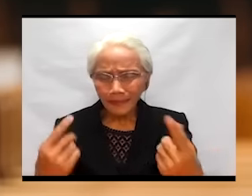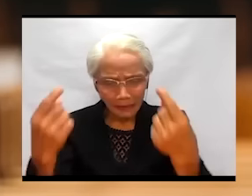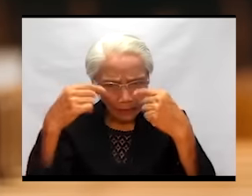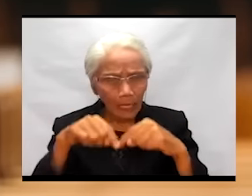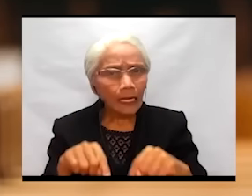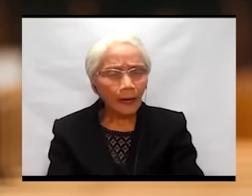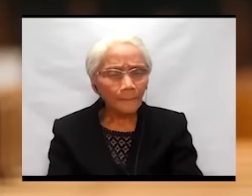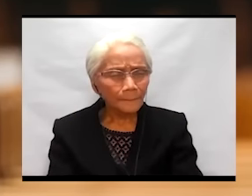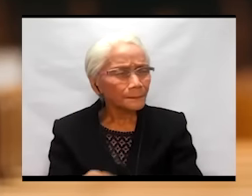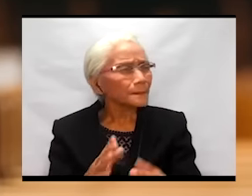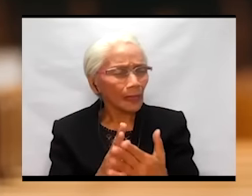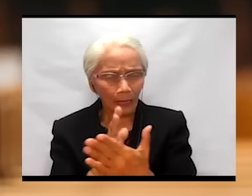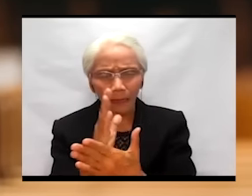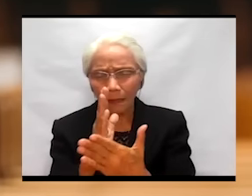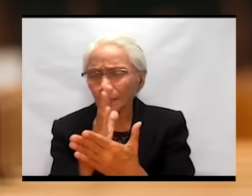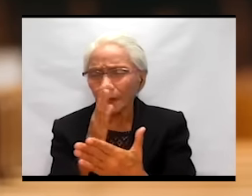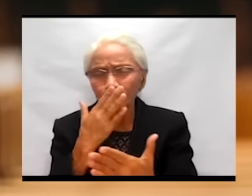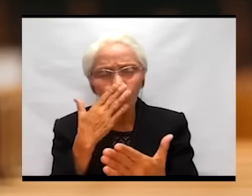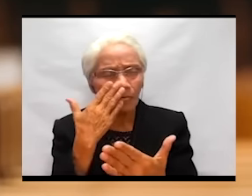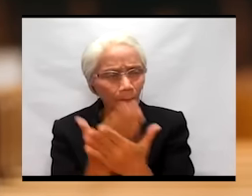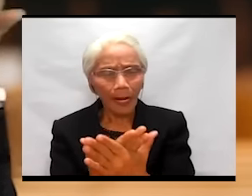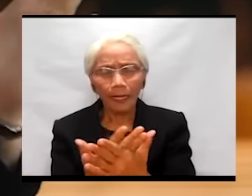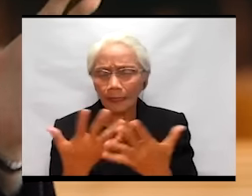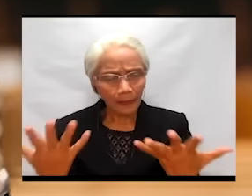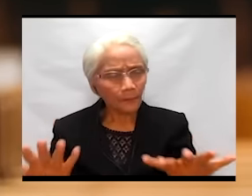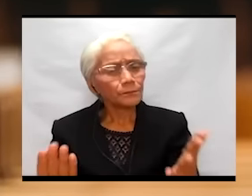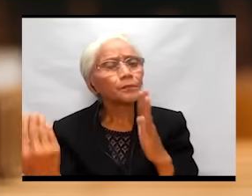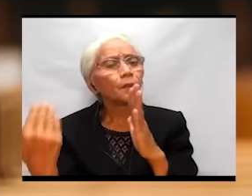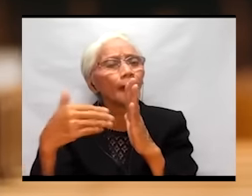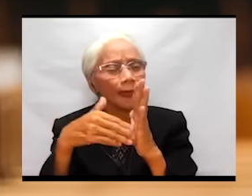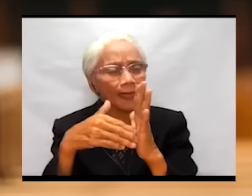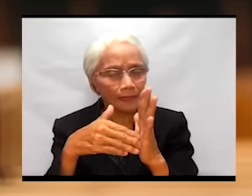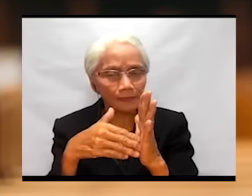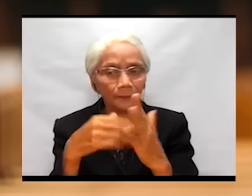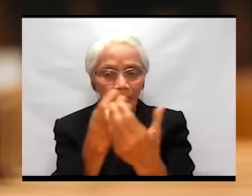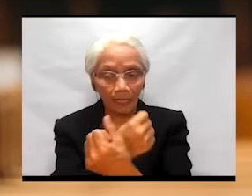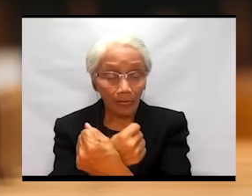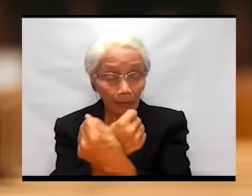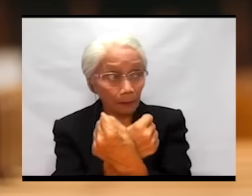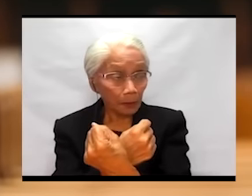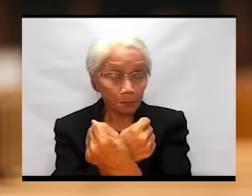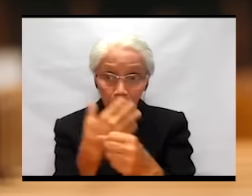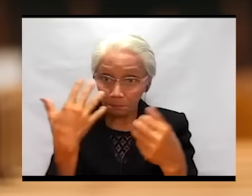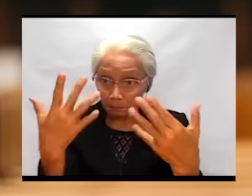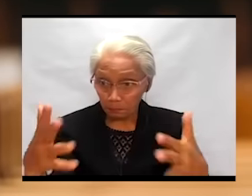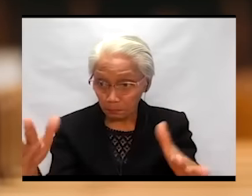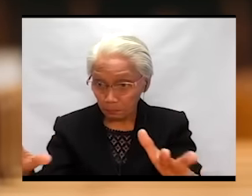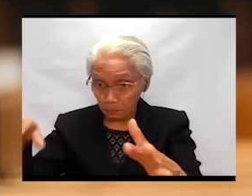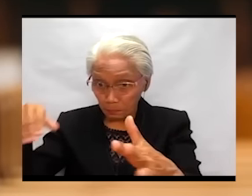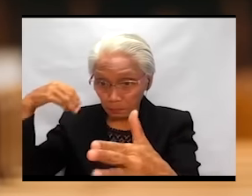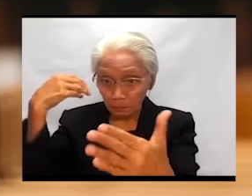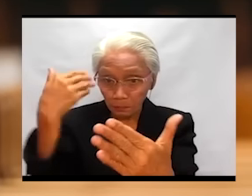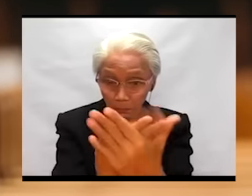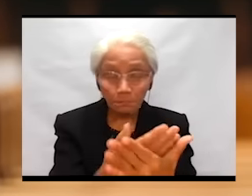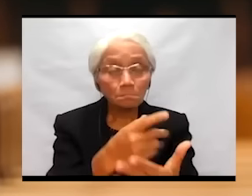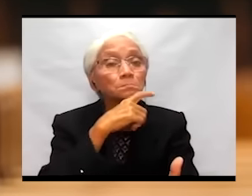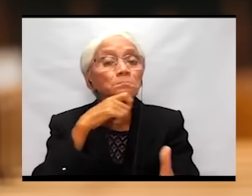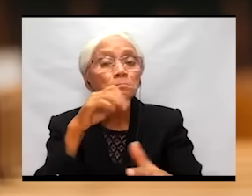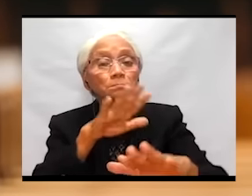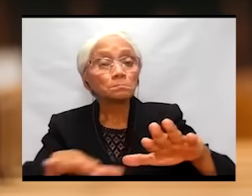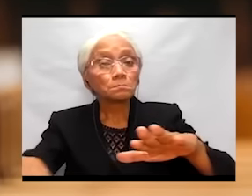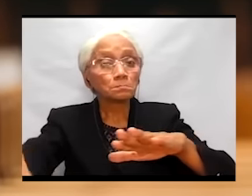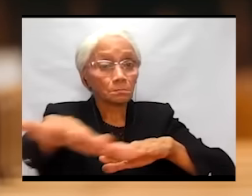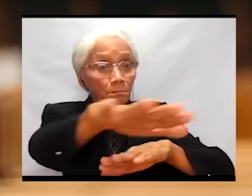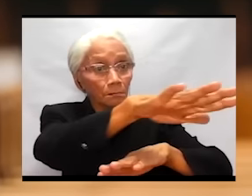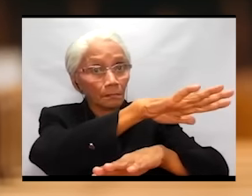pagkaalipin. Then, were reached the desert. They reached the desert. When they reached the place